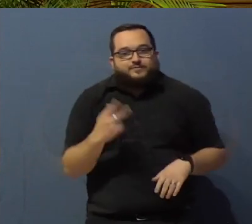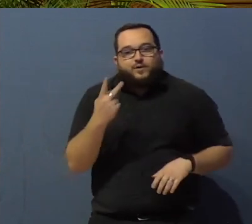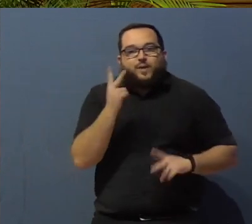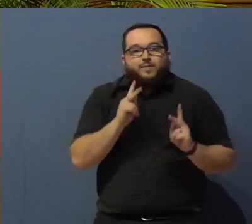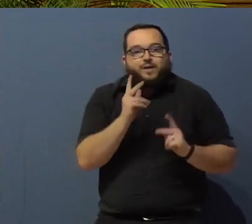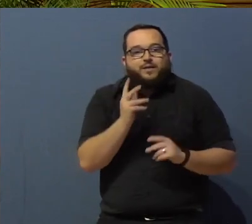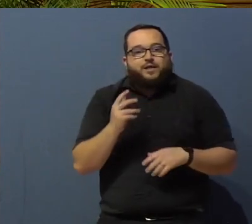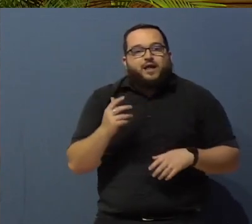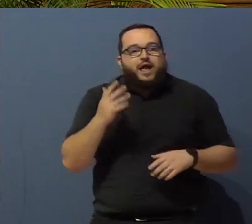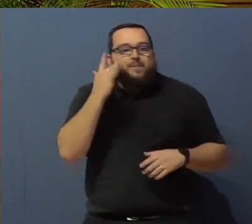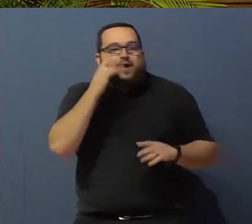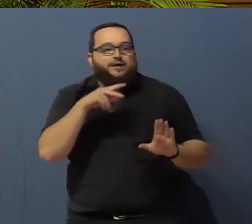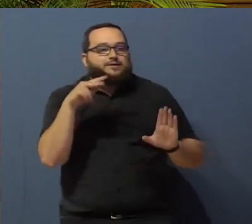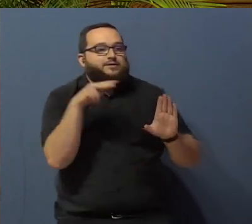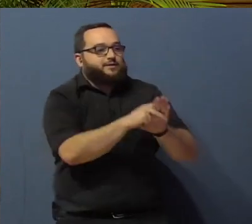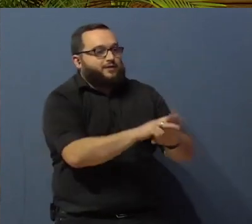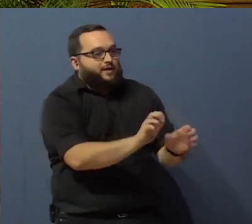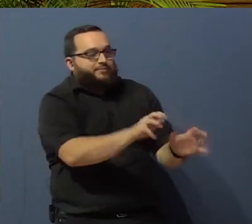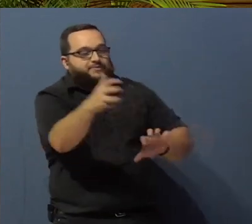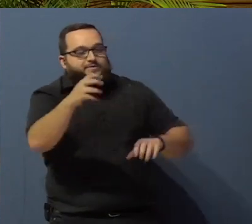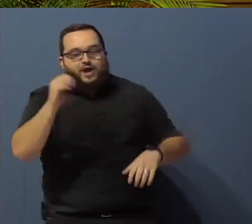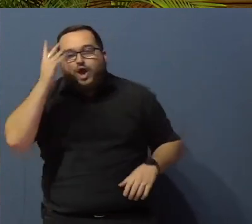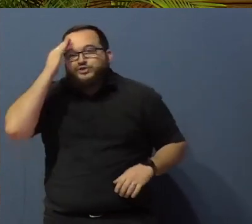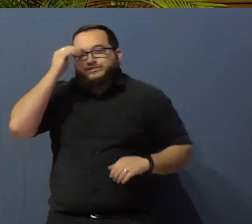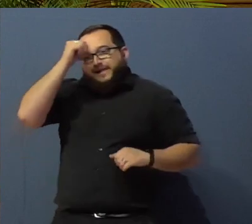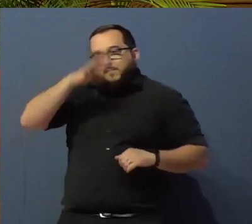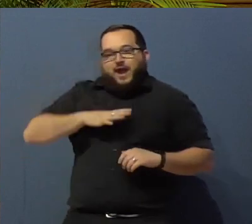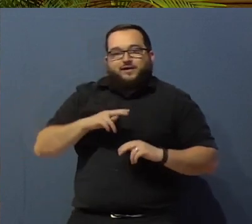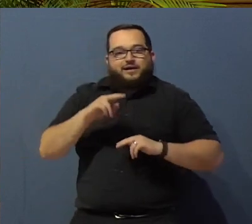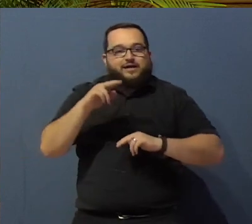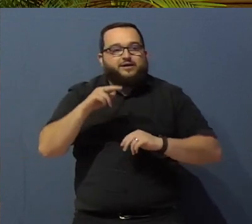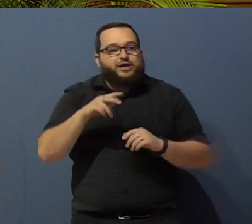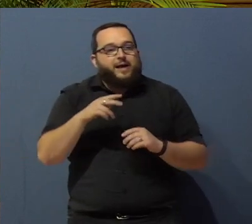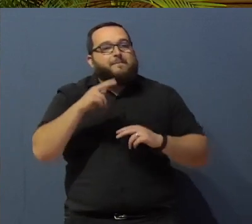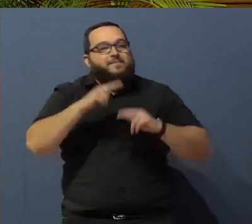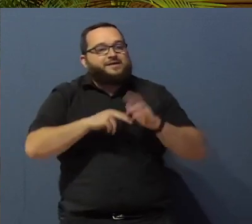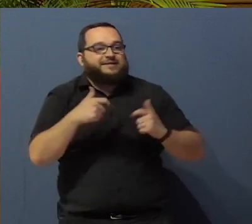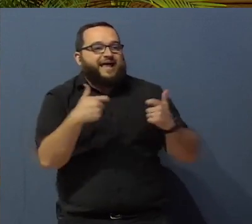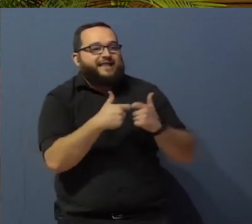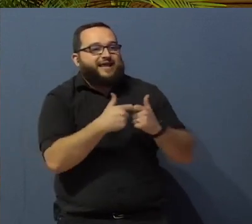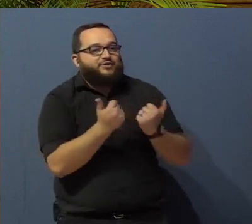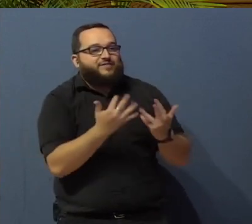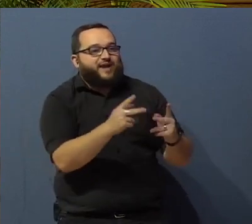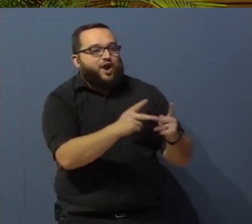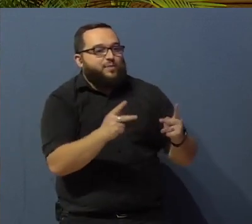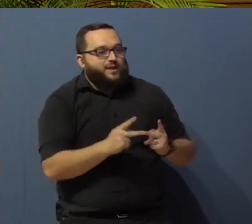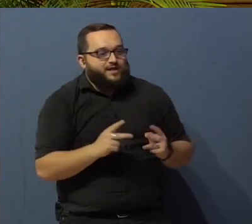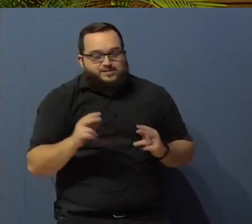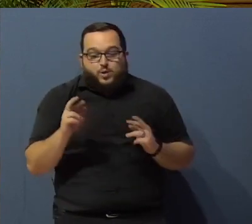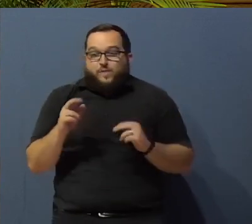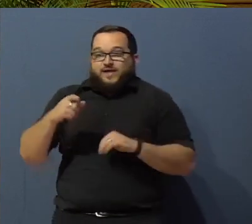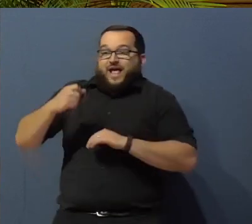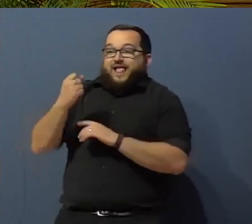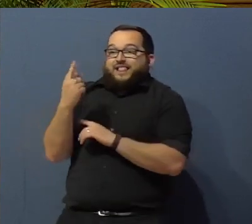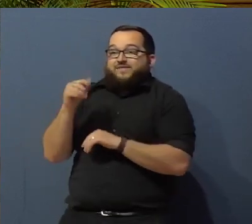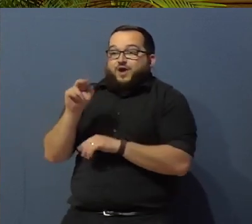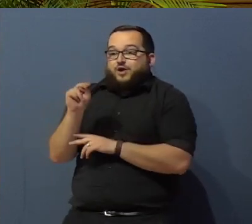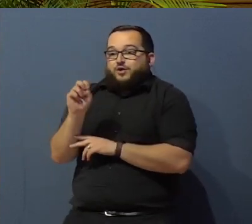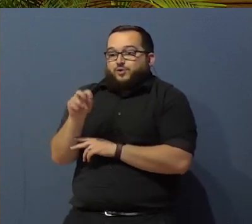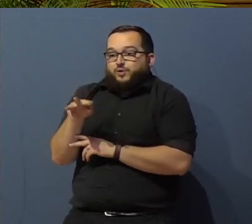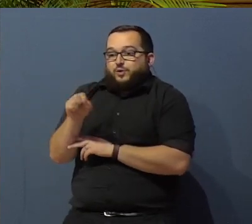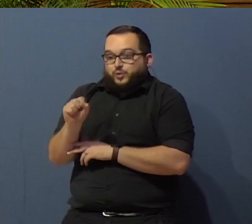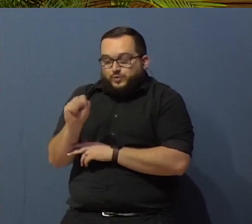missing an electrical fire. An autistic man put together an electrical fireplace. Hopefully, at the 11 o'clock news, we'll have better